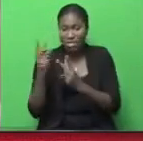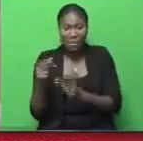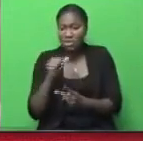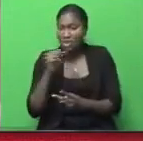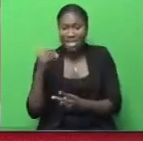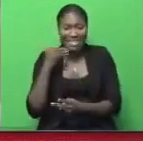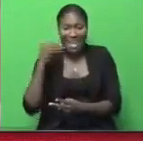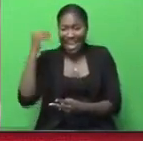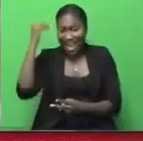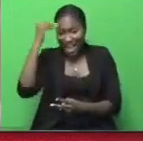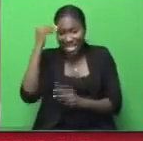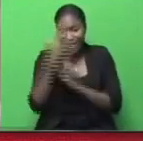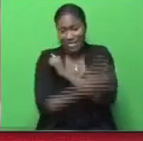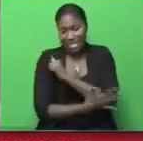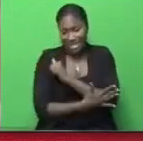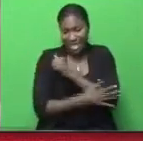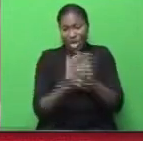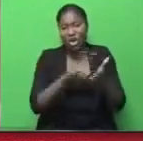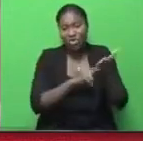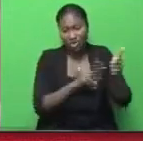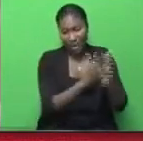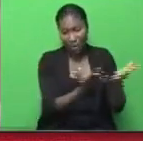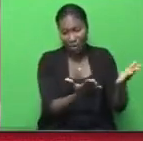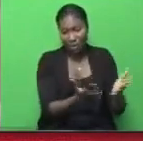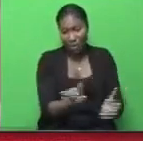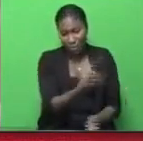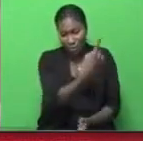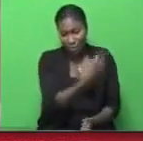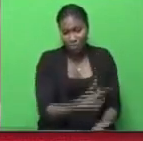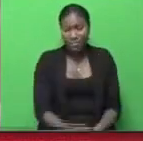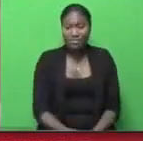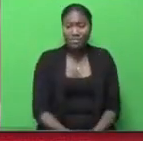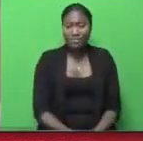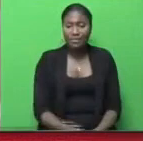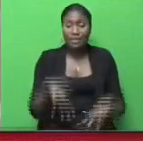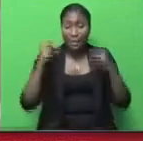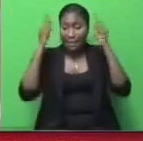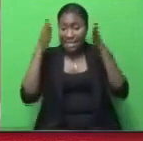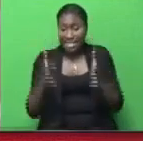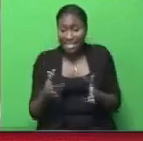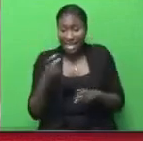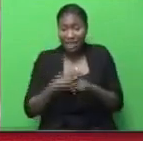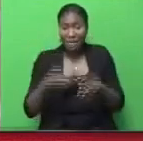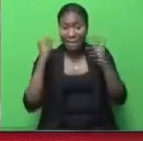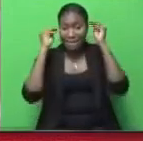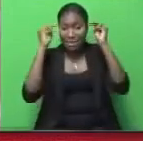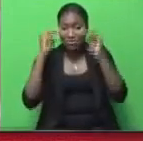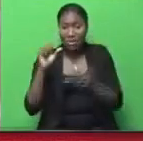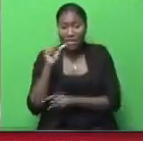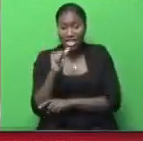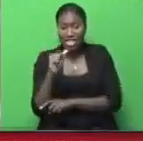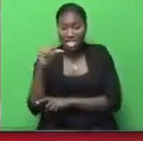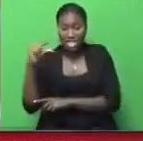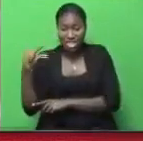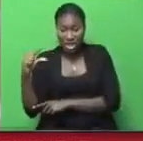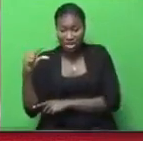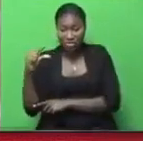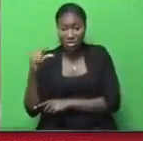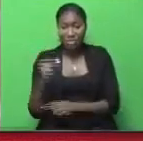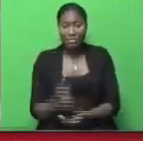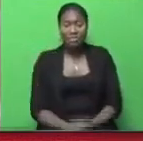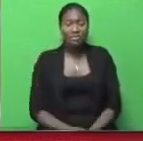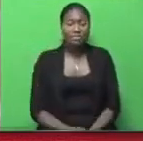head of state. Try to read a book. Minister in the Ministry of the Attorney General, Head 23.